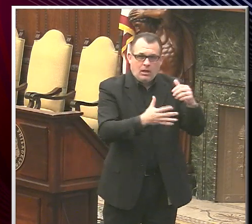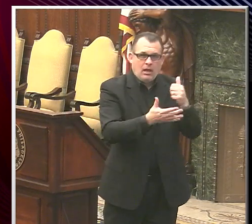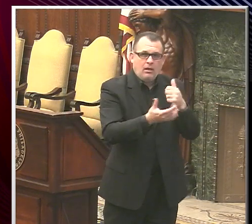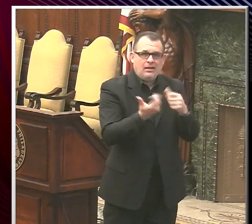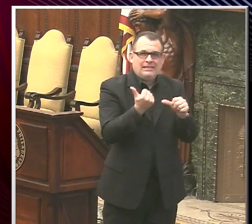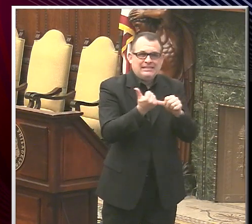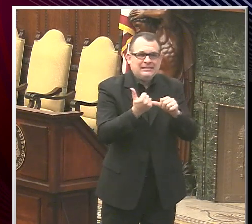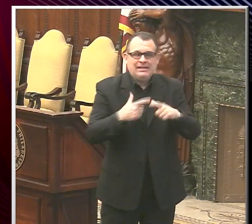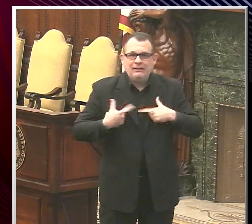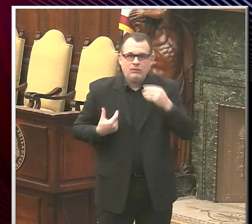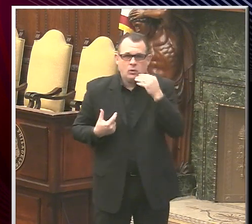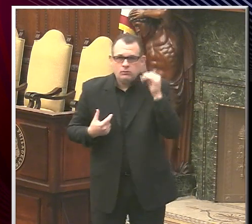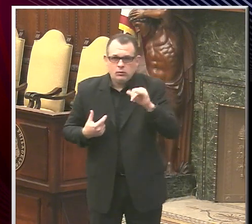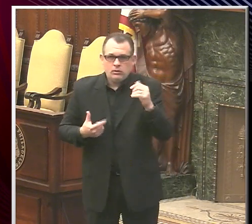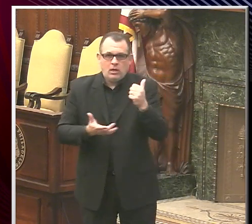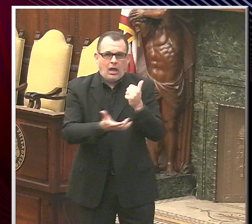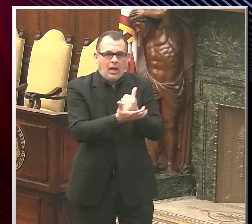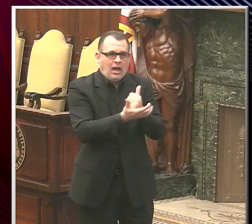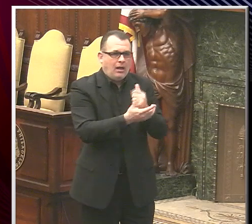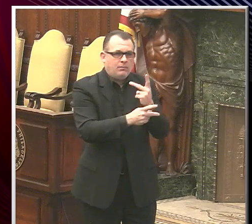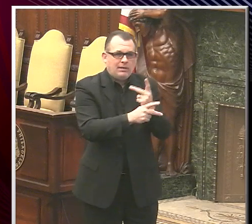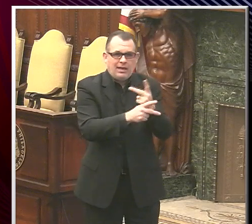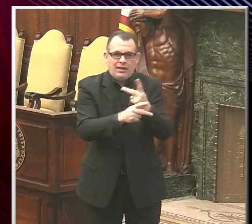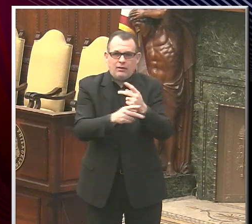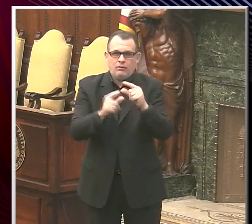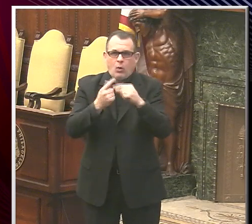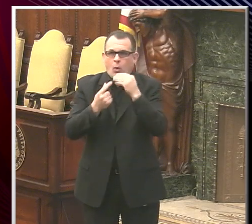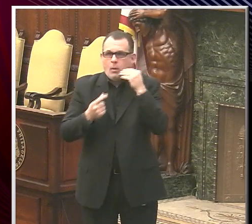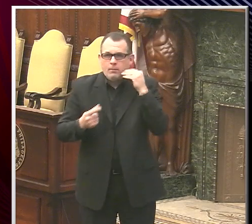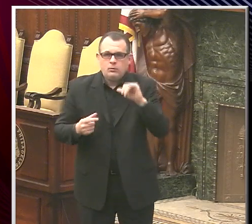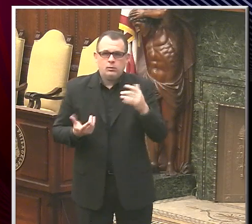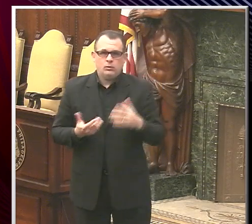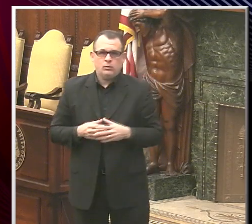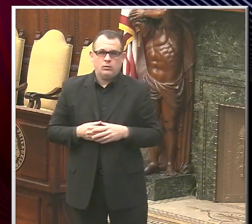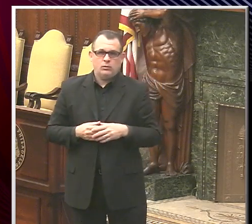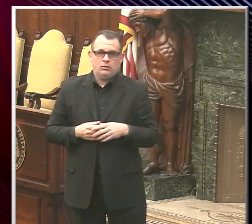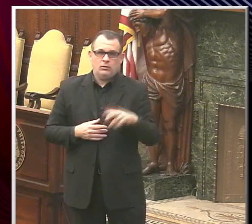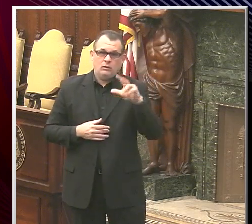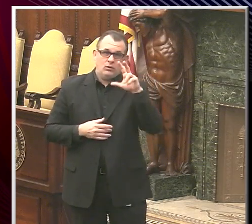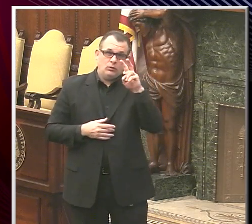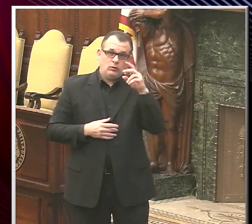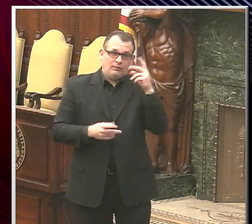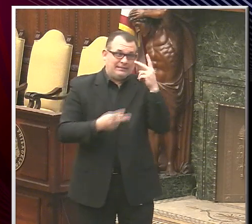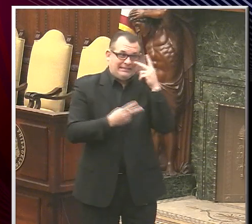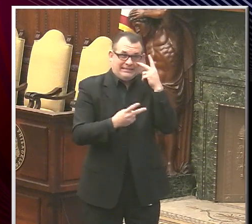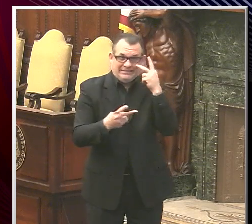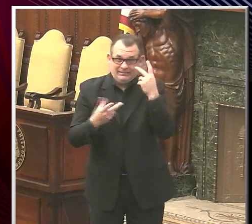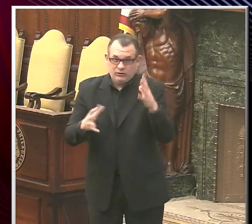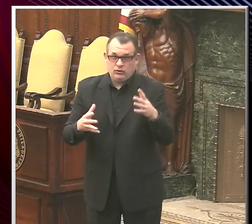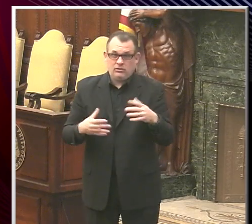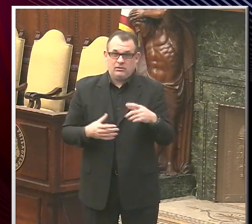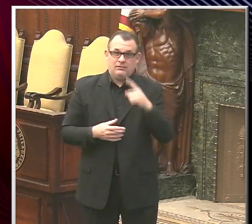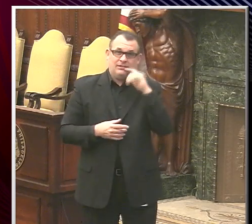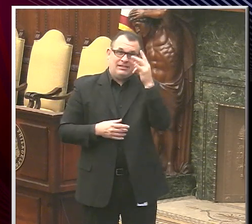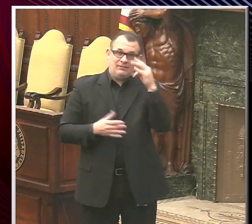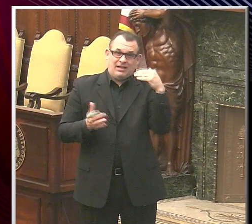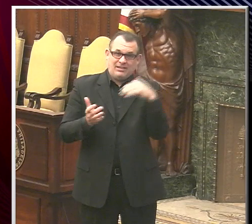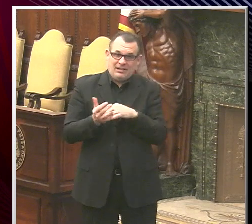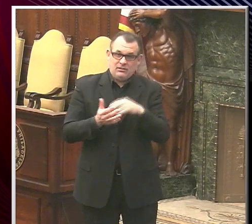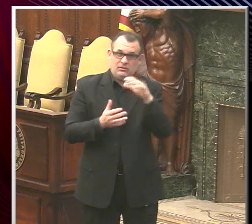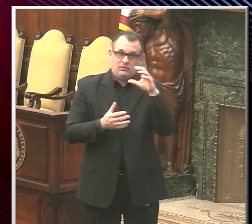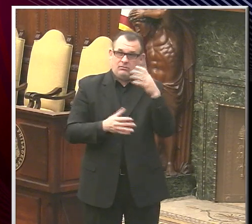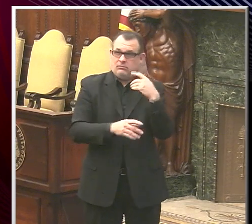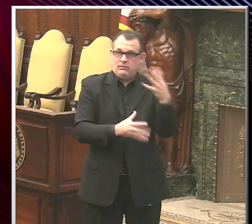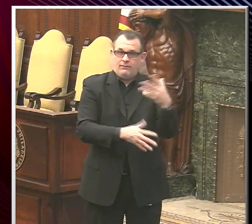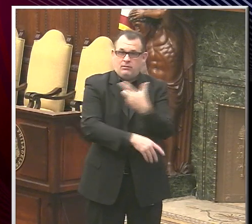personal care homes, and 42 of those sites now have had two visits and then delivered 17,600 doses. So we are making